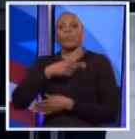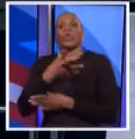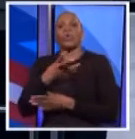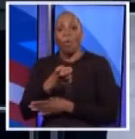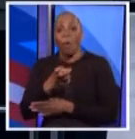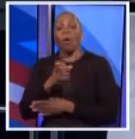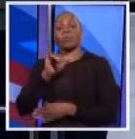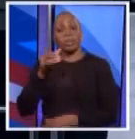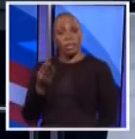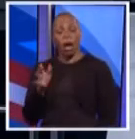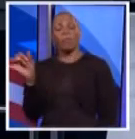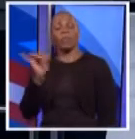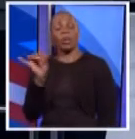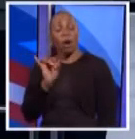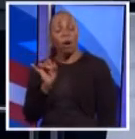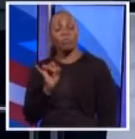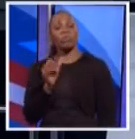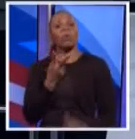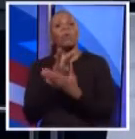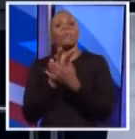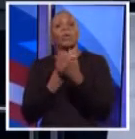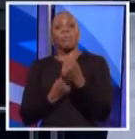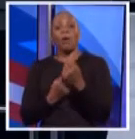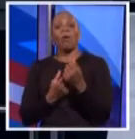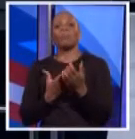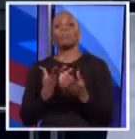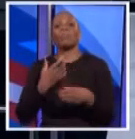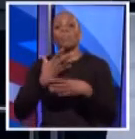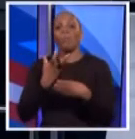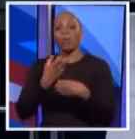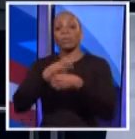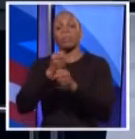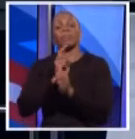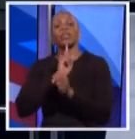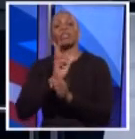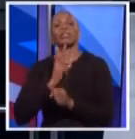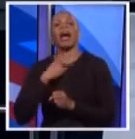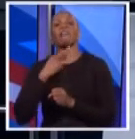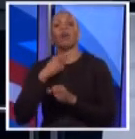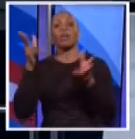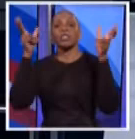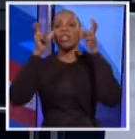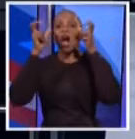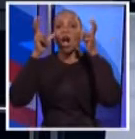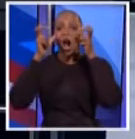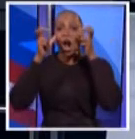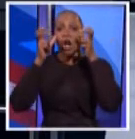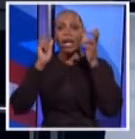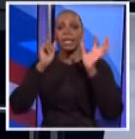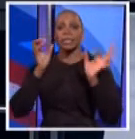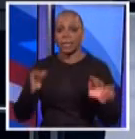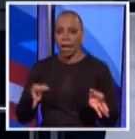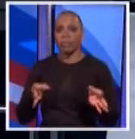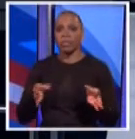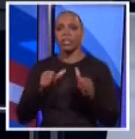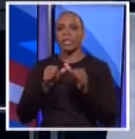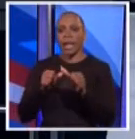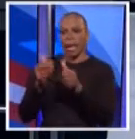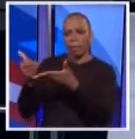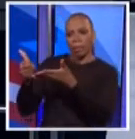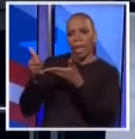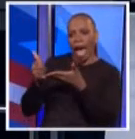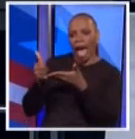this job, and we both want to get our voices out there, and we're definitely going to hang out after this. That I promise you. He's going to help